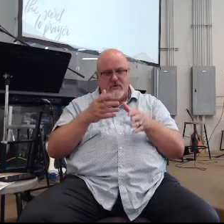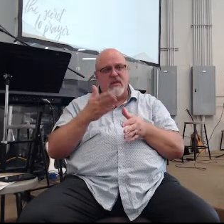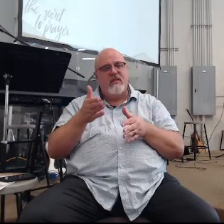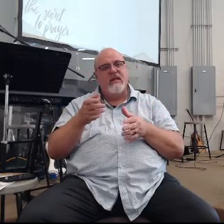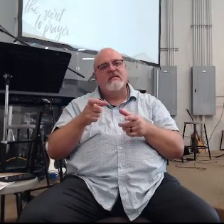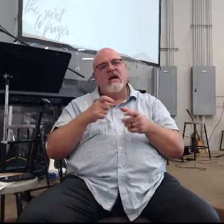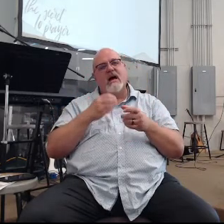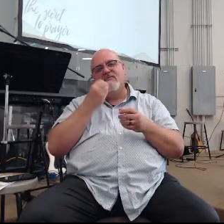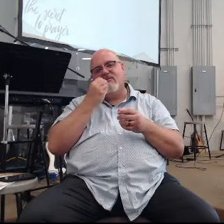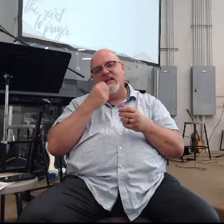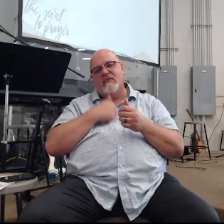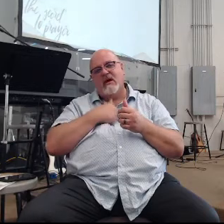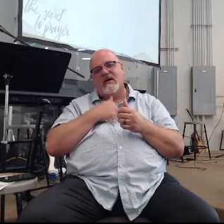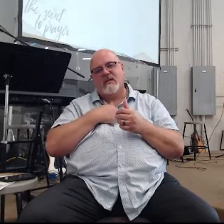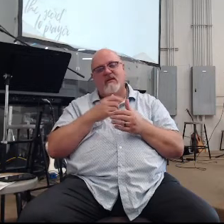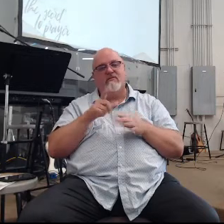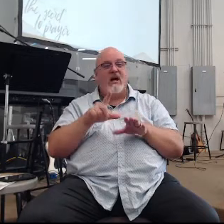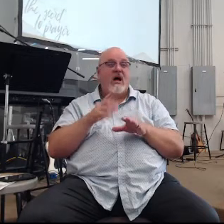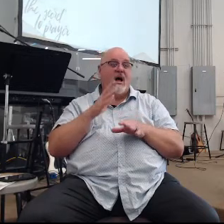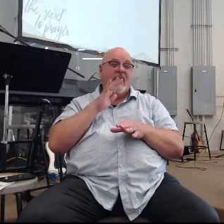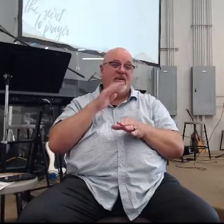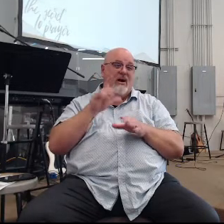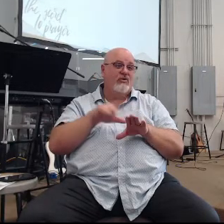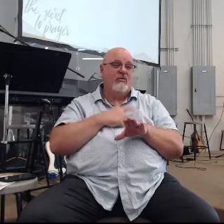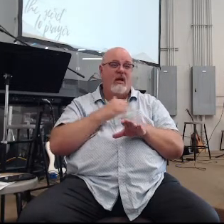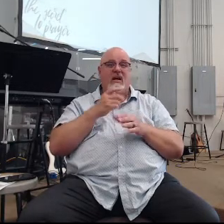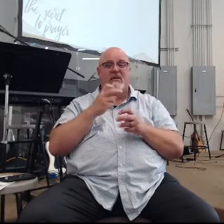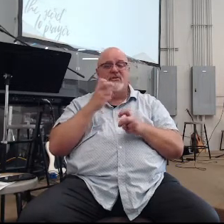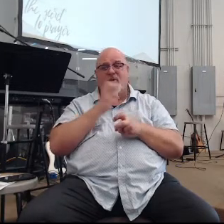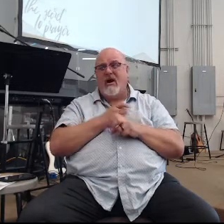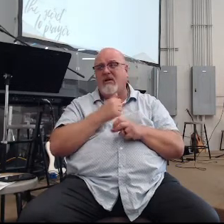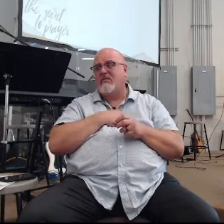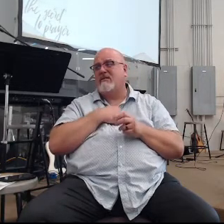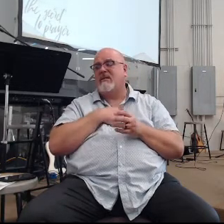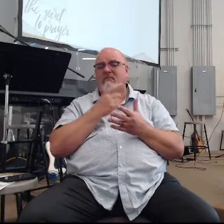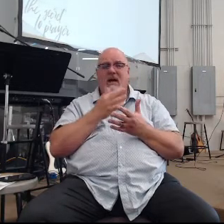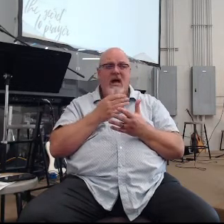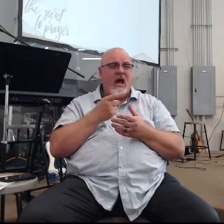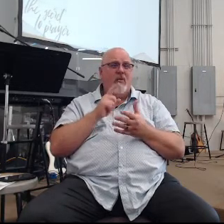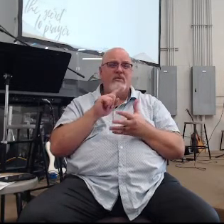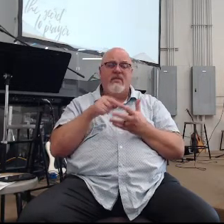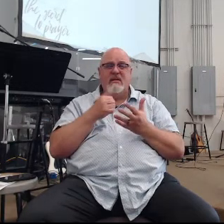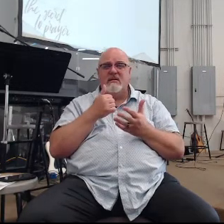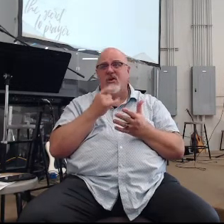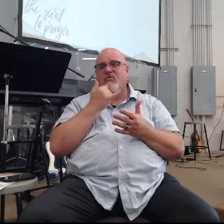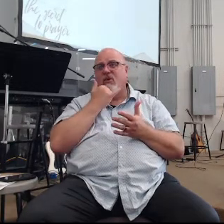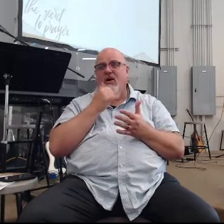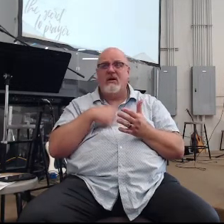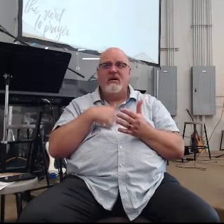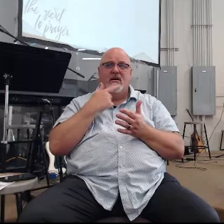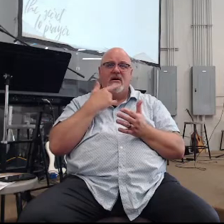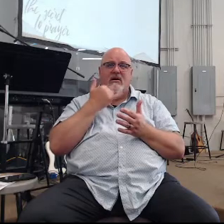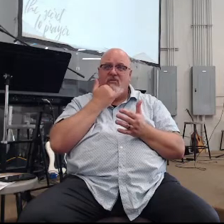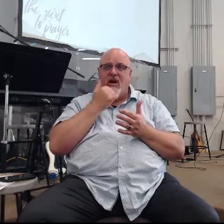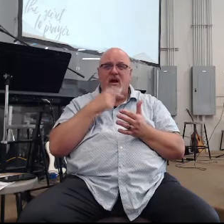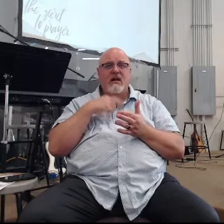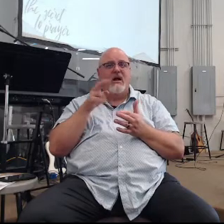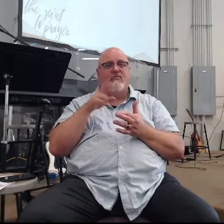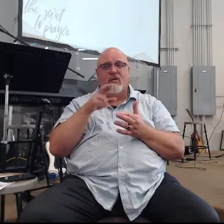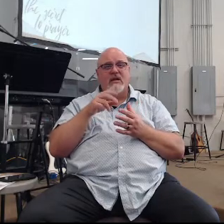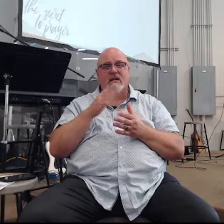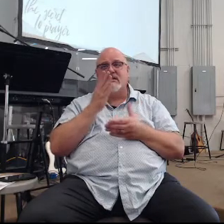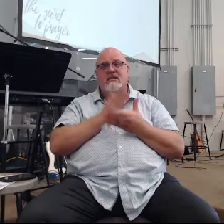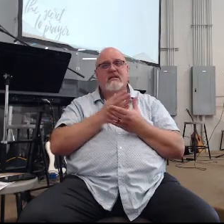myself man I talked too long man I was too harsh man I was this man I was that man I I I I I'm ready to resign